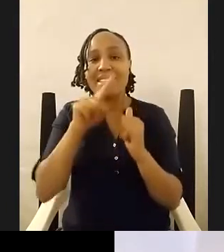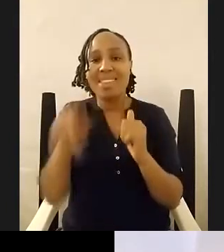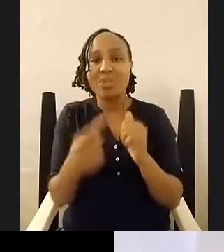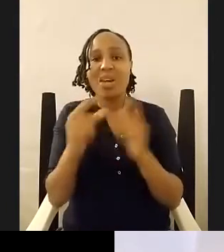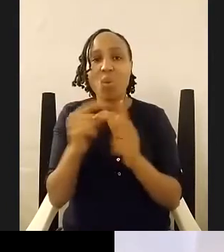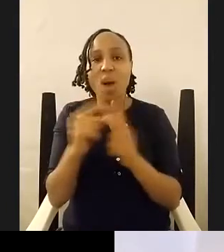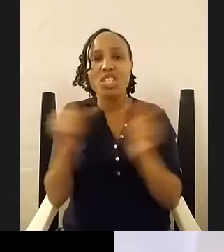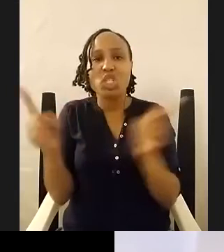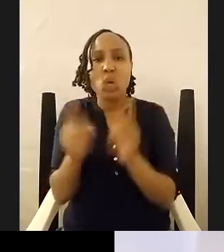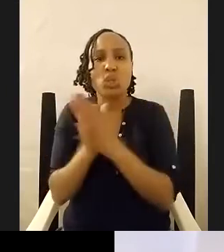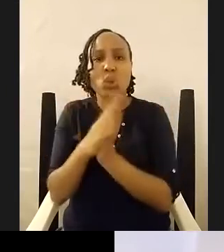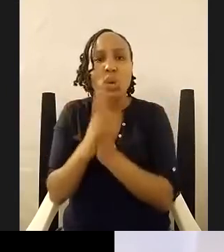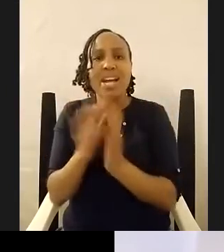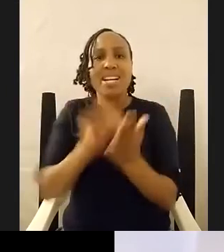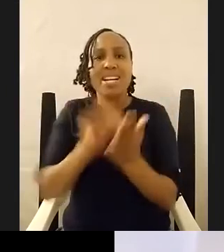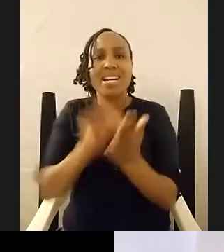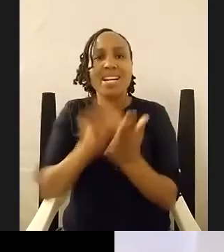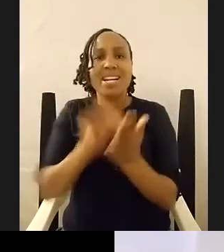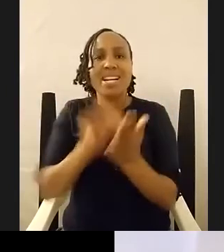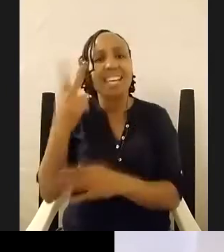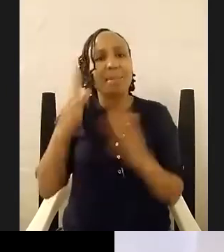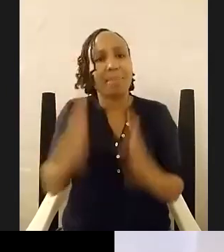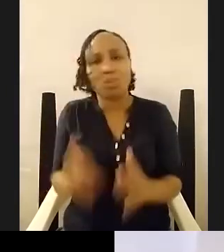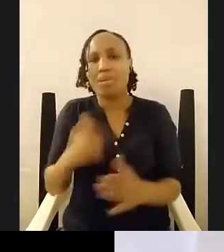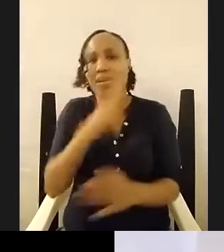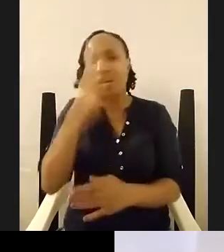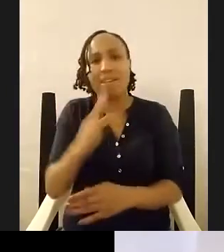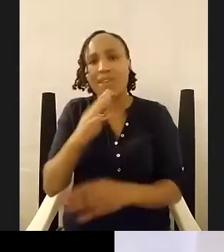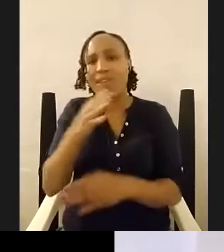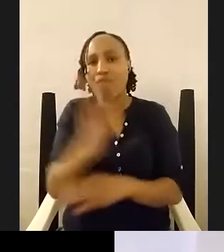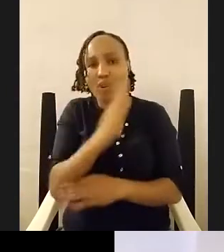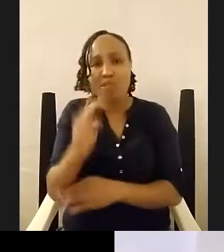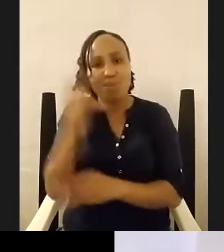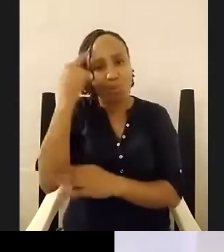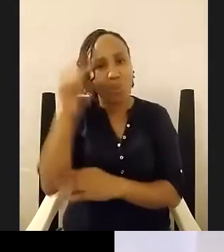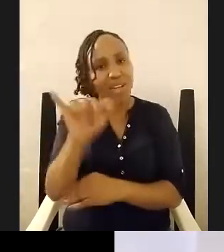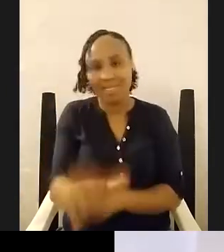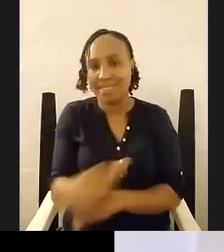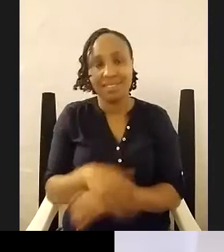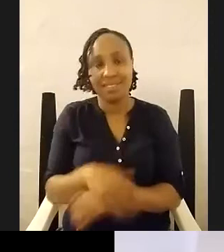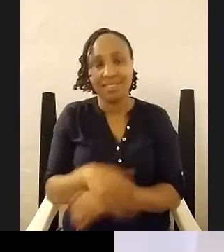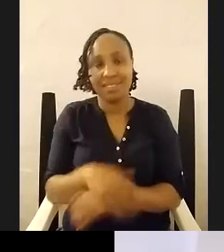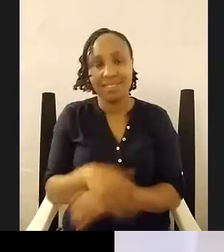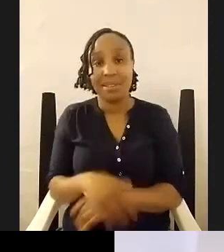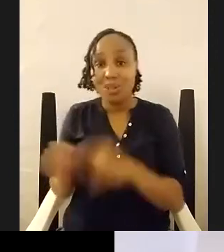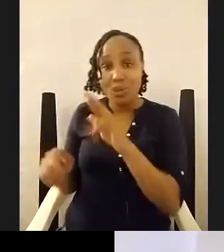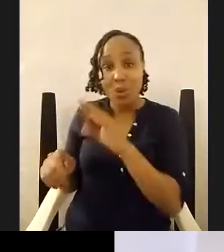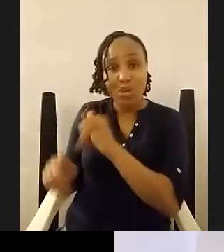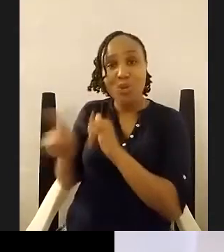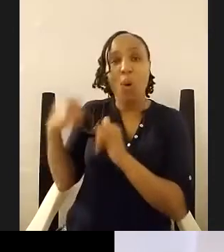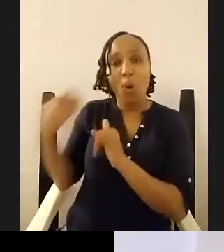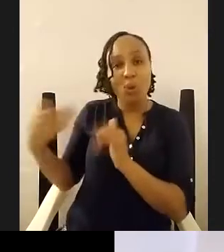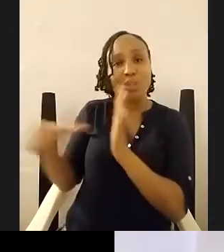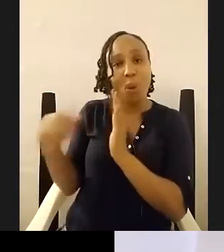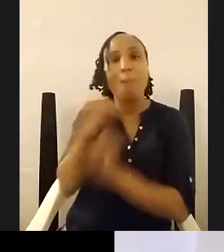never forgive you for that so first of all first of all troy so you've always complained that it is seven thousand words in the second